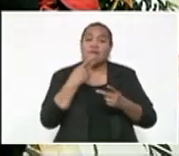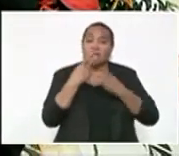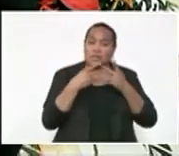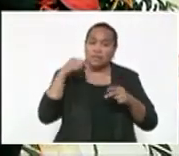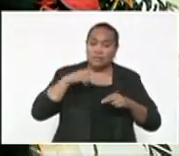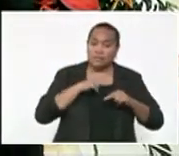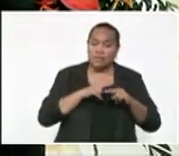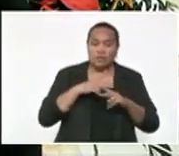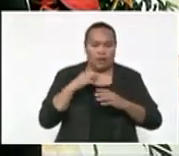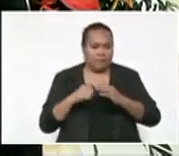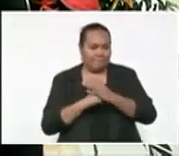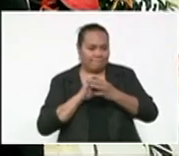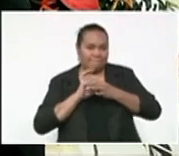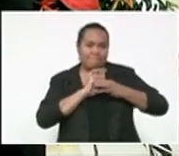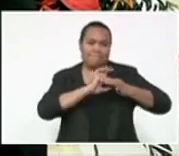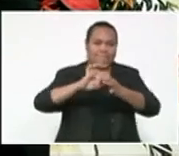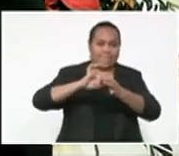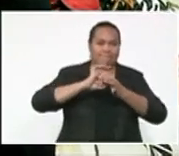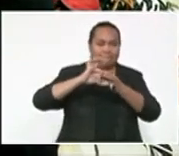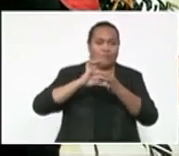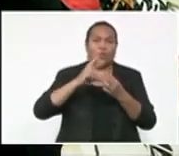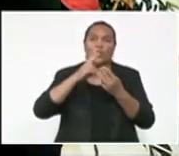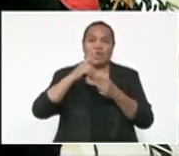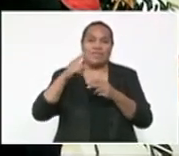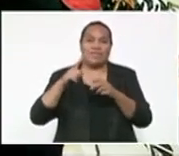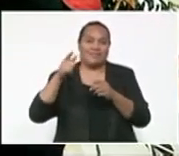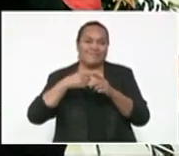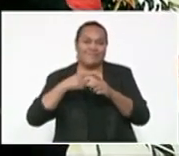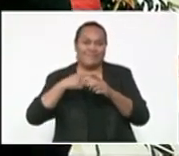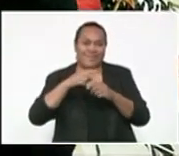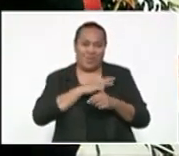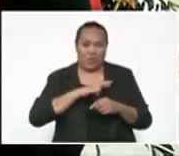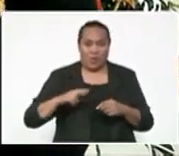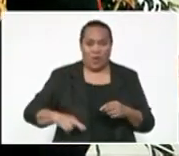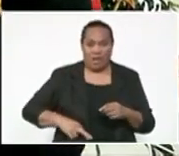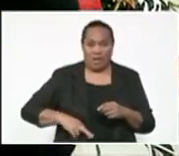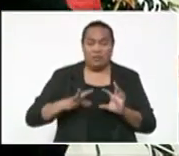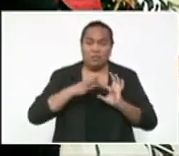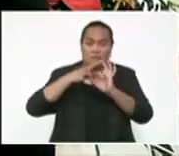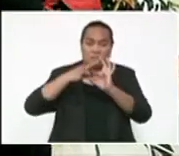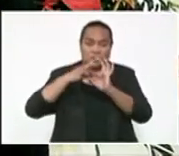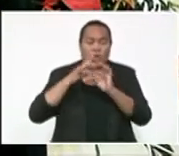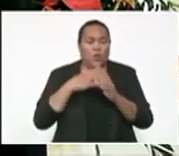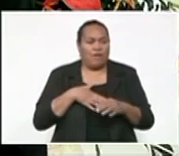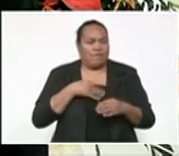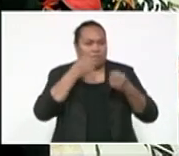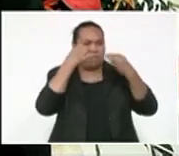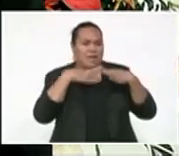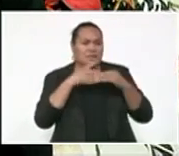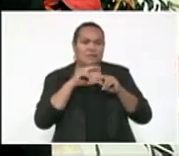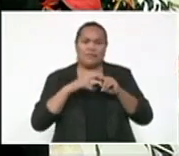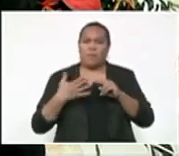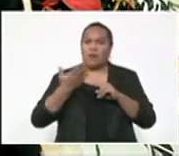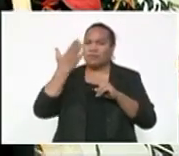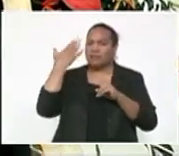solidified Fiji's relationship with the crown. We are equally blessed that the Speaker of Parliament and former President,